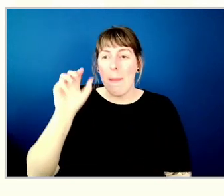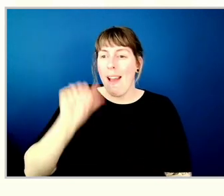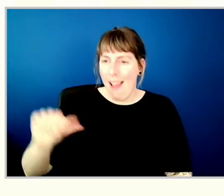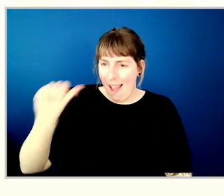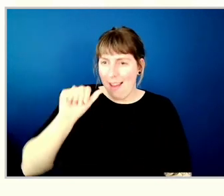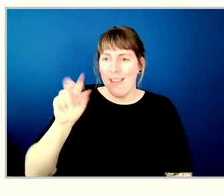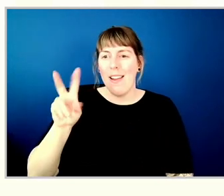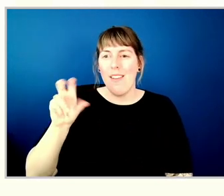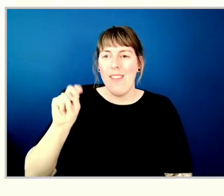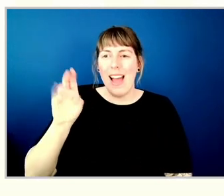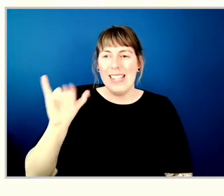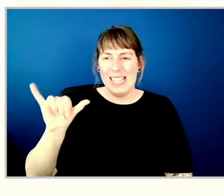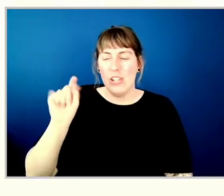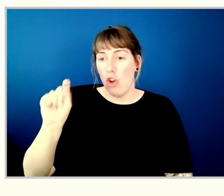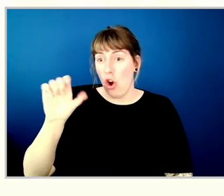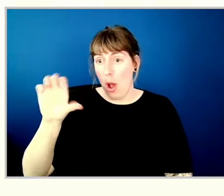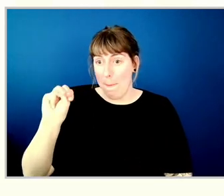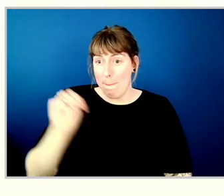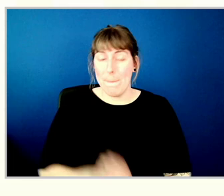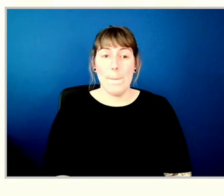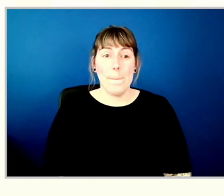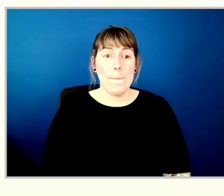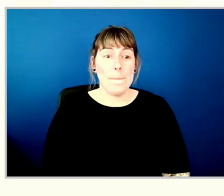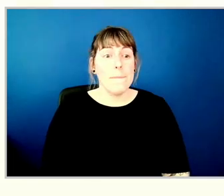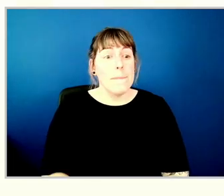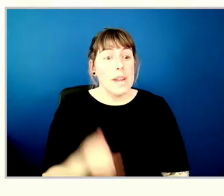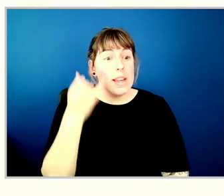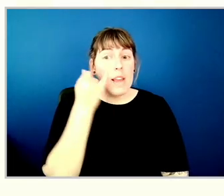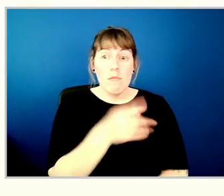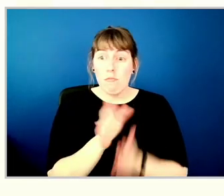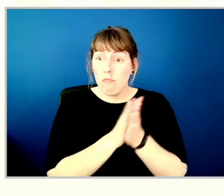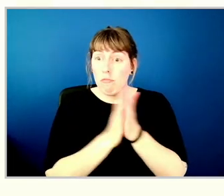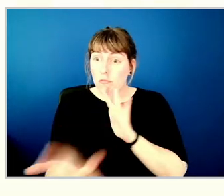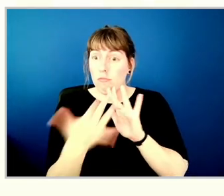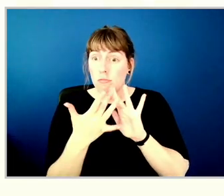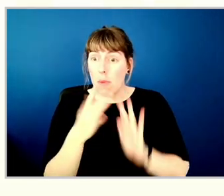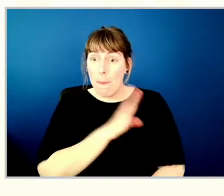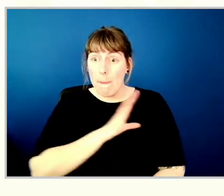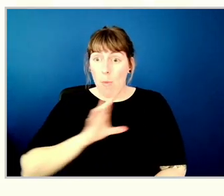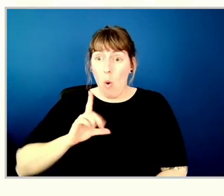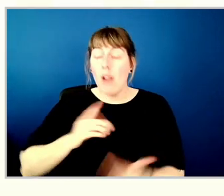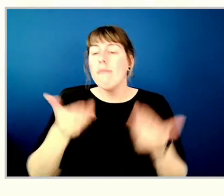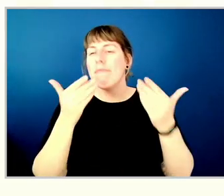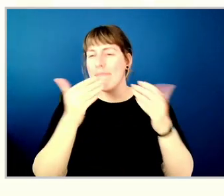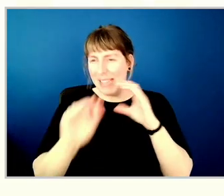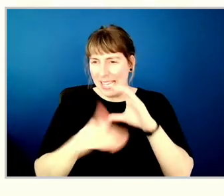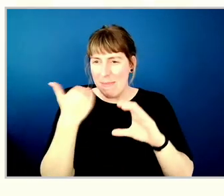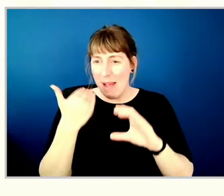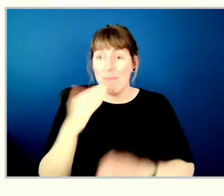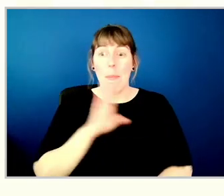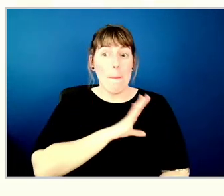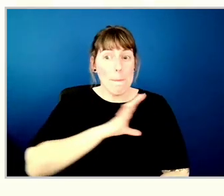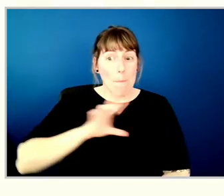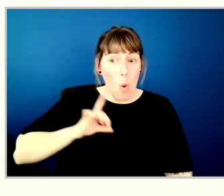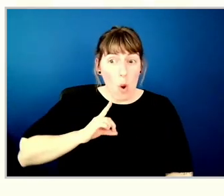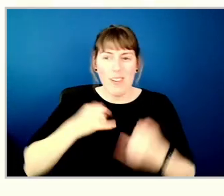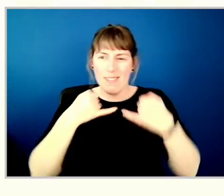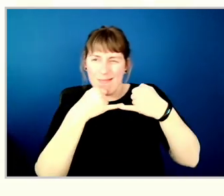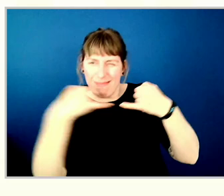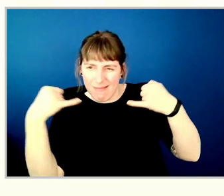.com. If you'd like to get in touch with Vancity's board, you can email us at board underscore